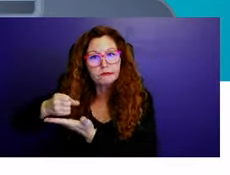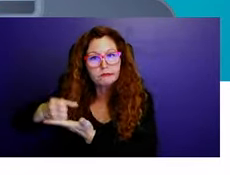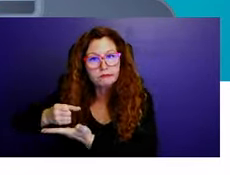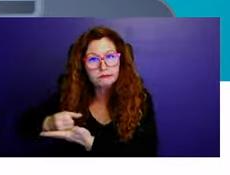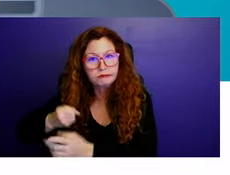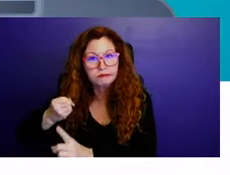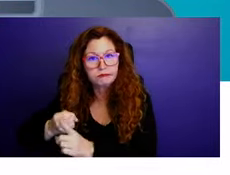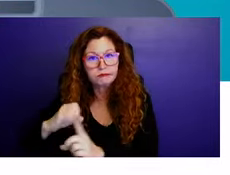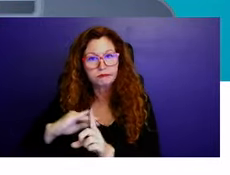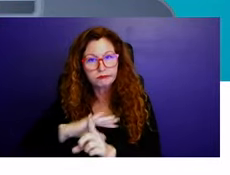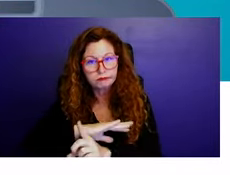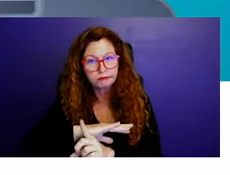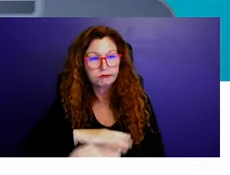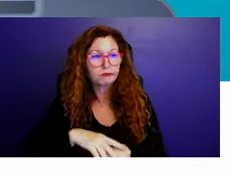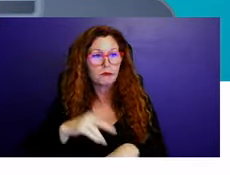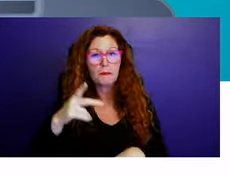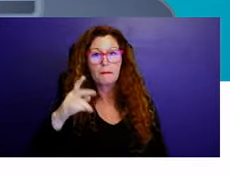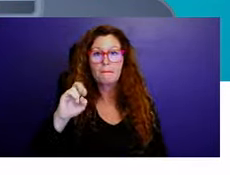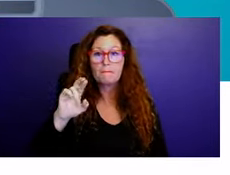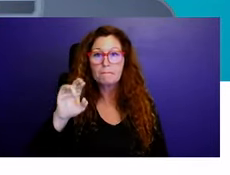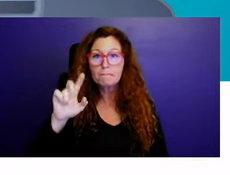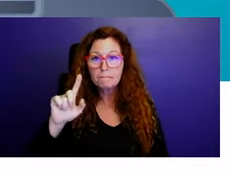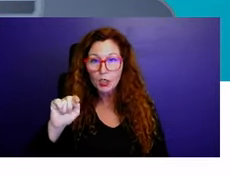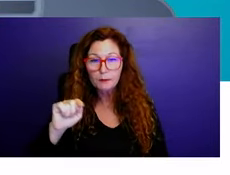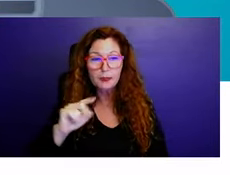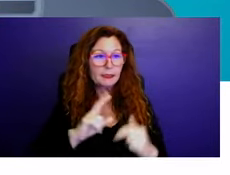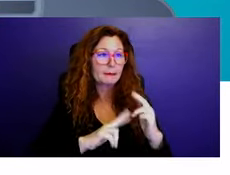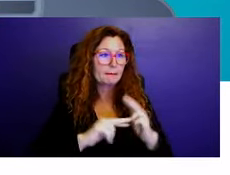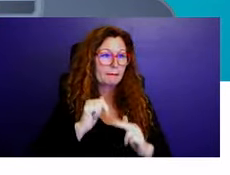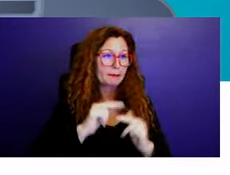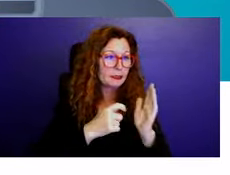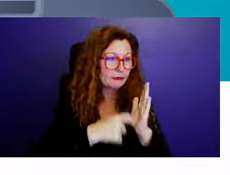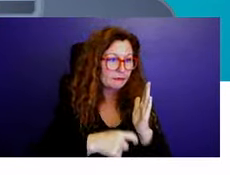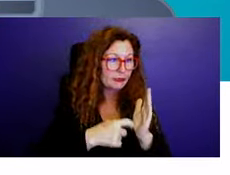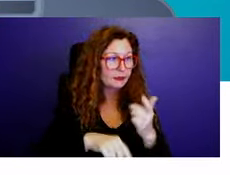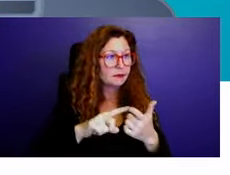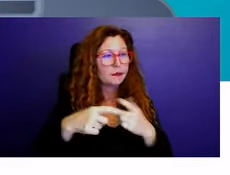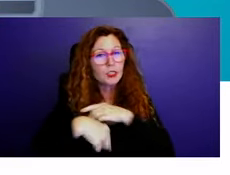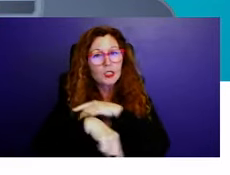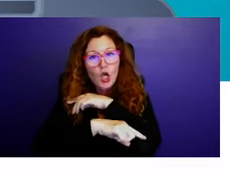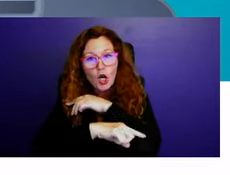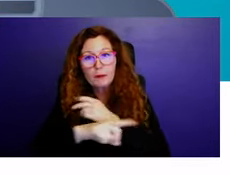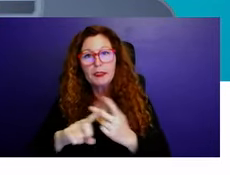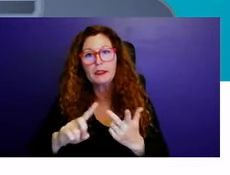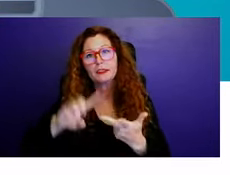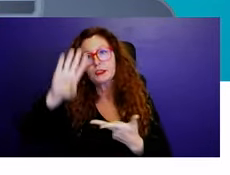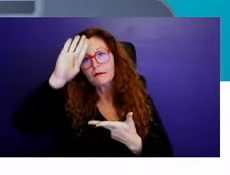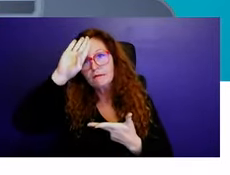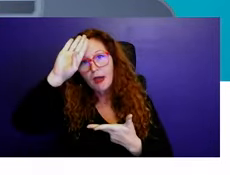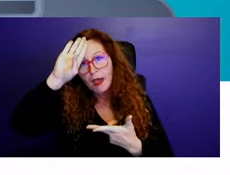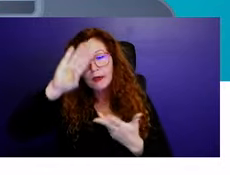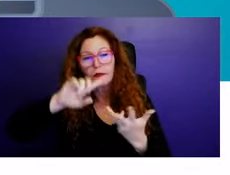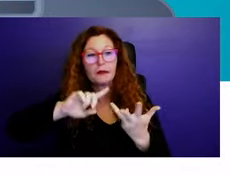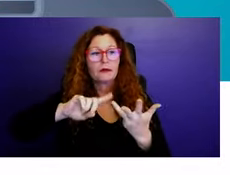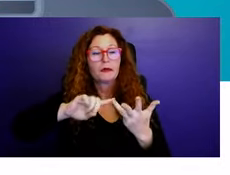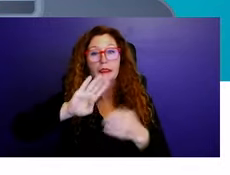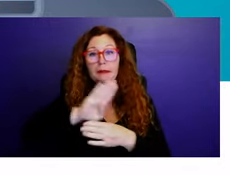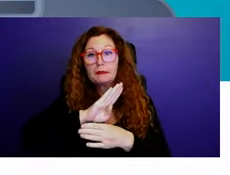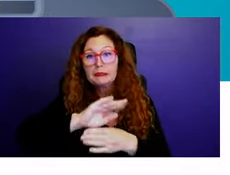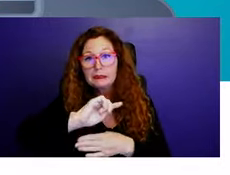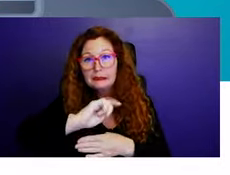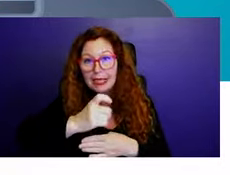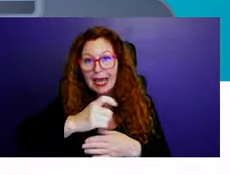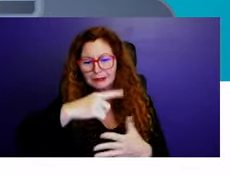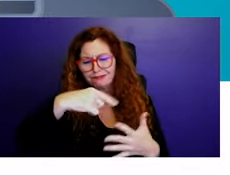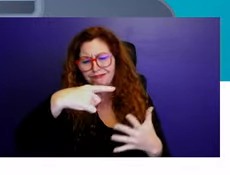permit, building permit fees, solid waste fees, fire assessment, business tax receipts. None of that was included within this analysis.